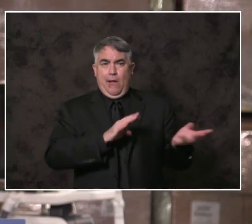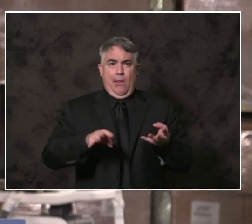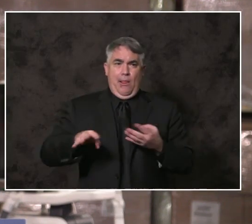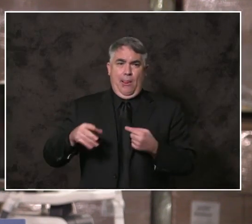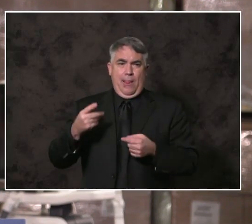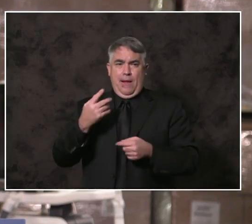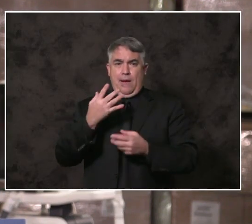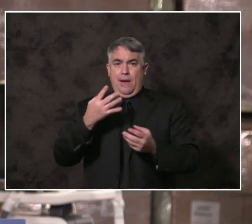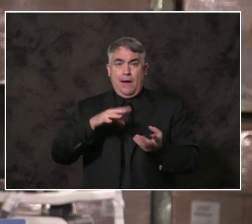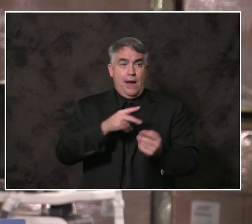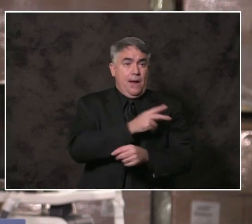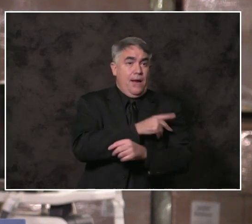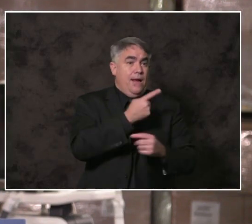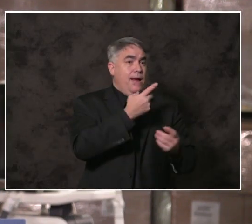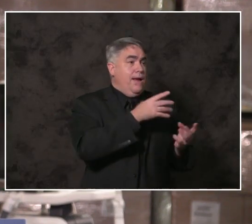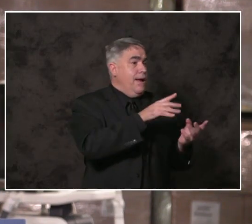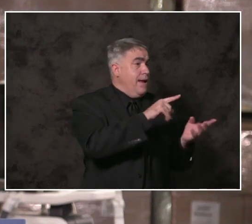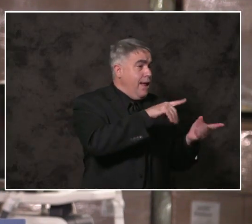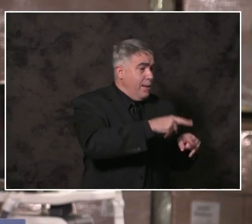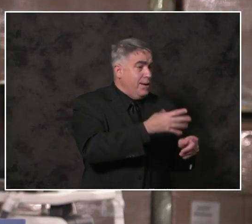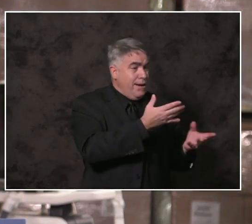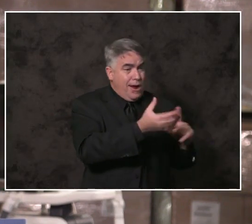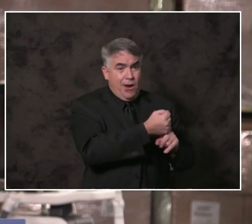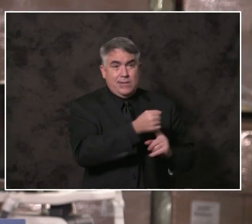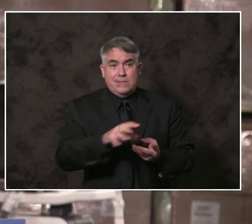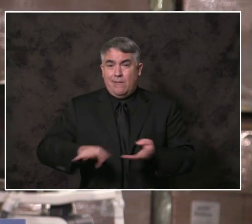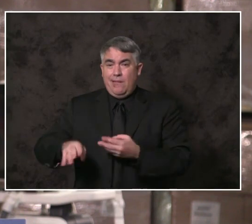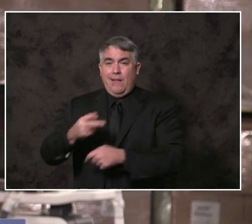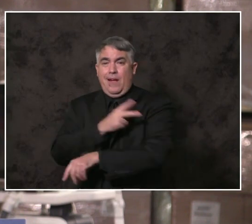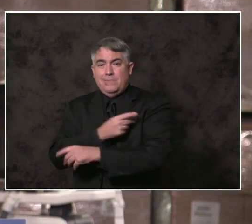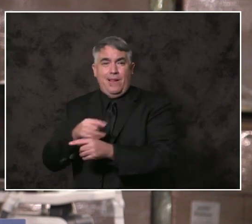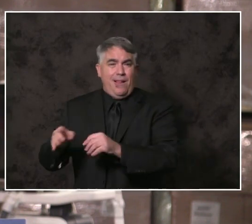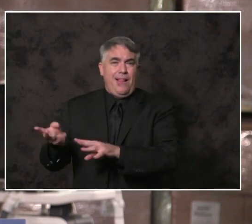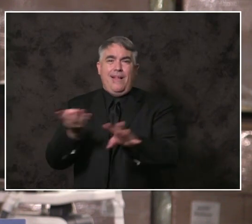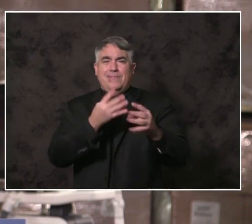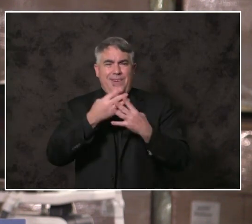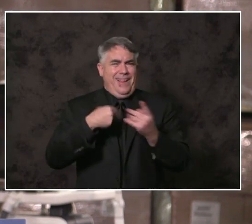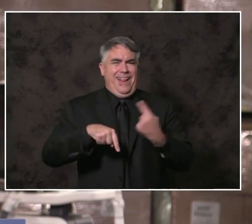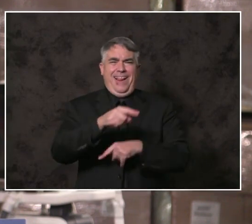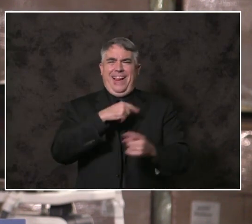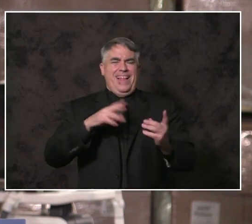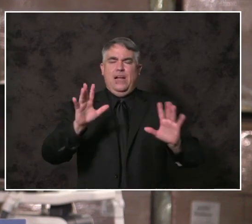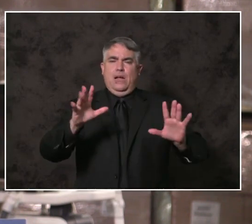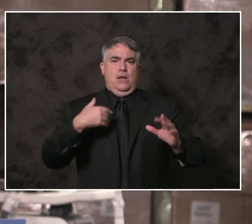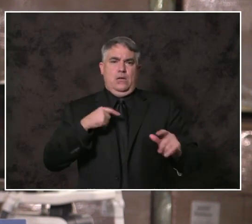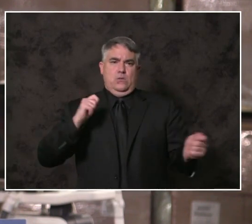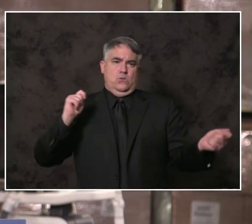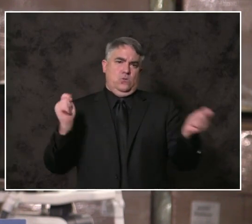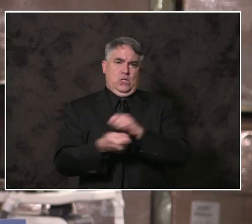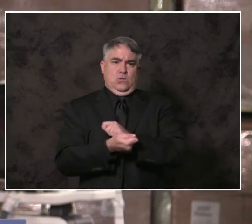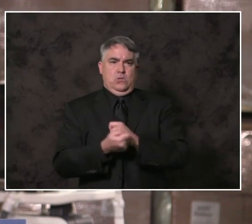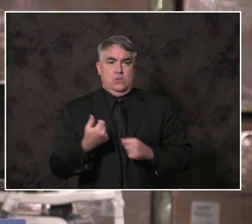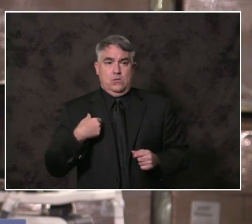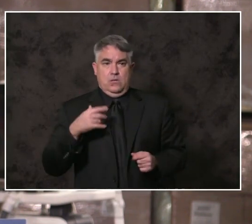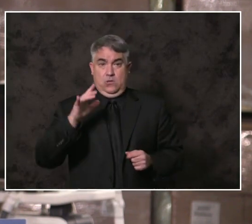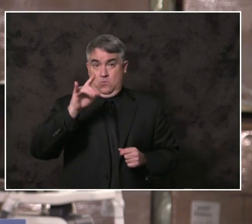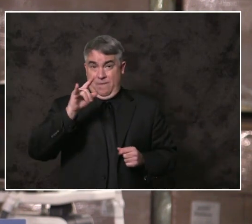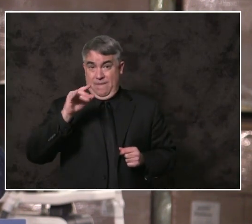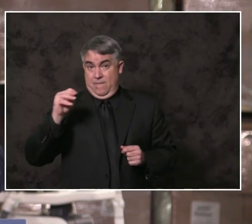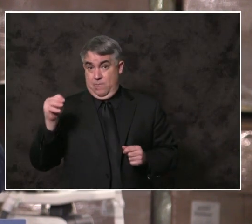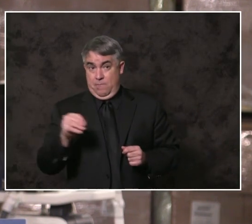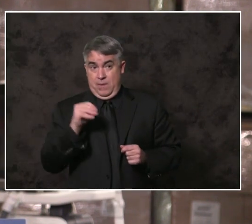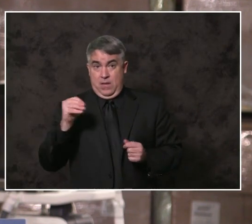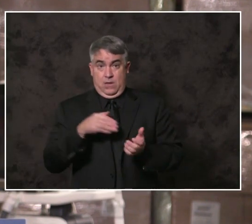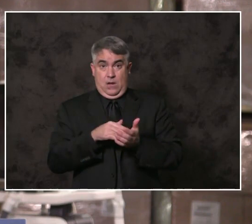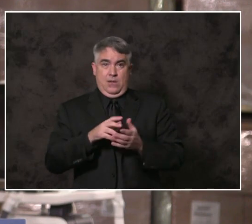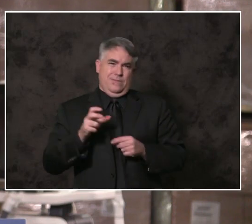institution to the next without making a lasting difference. Last year, we launched a $25 million behavioral health impact fund